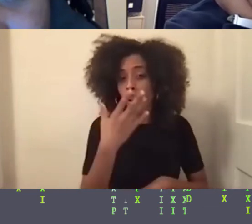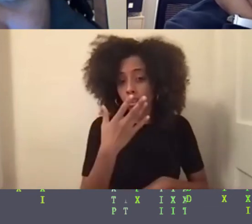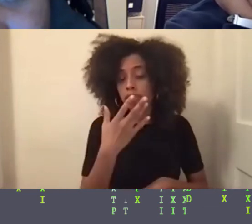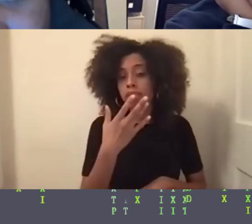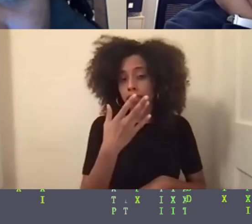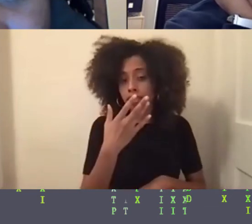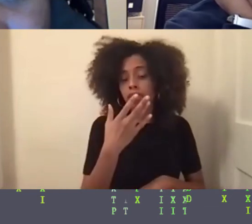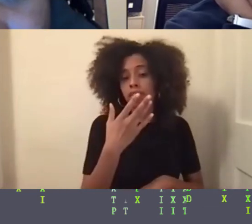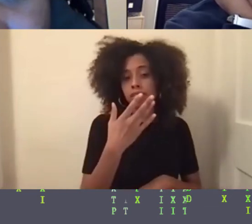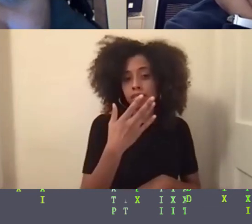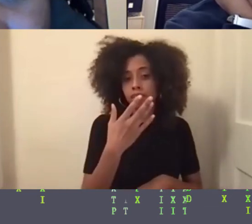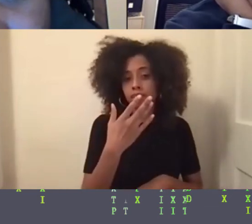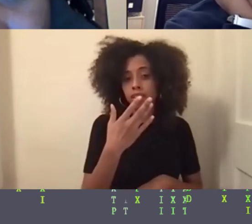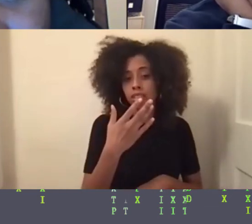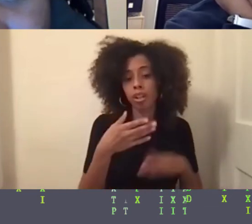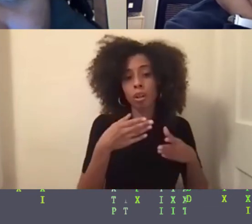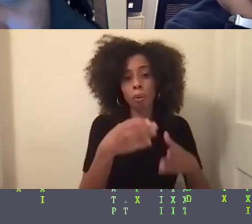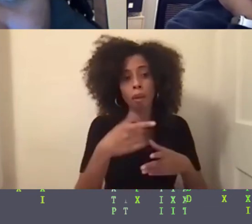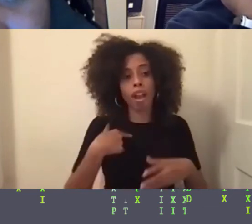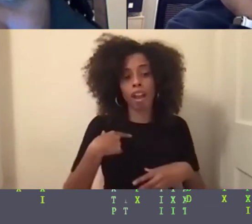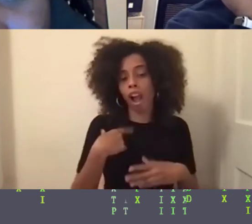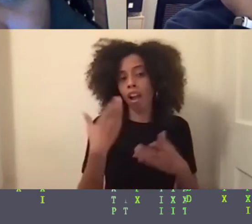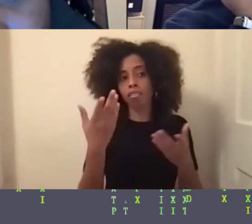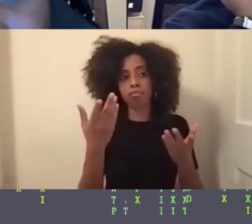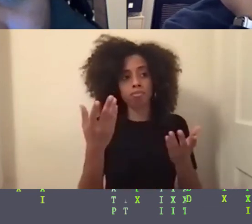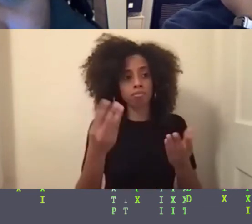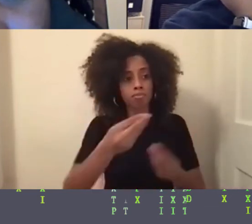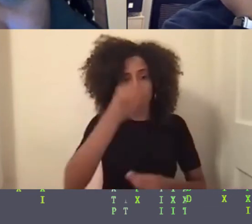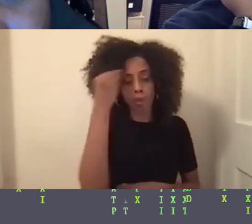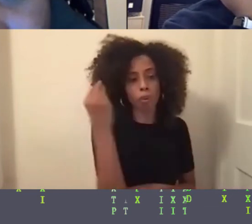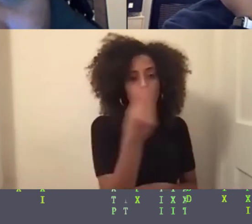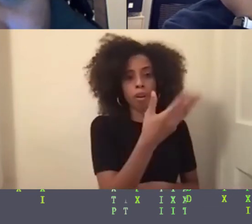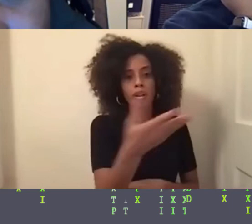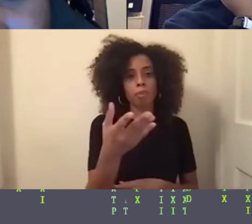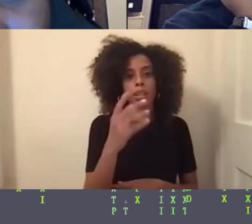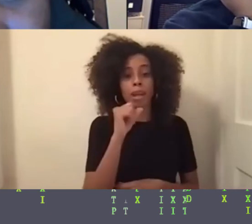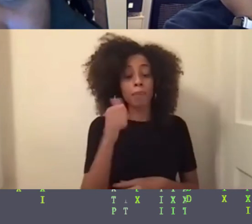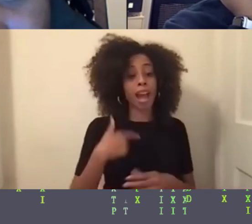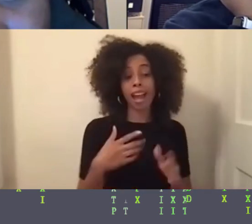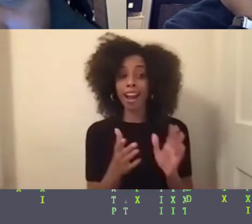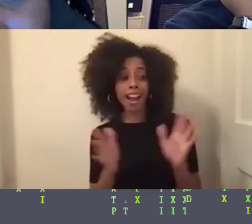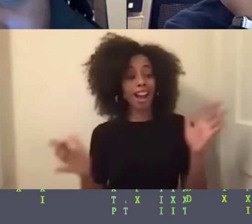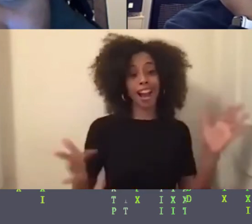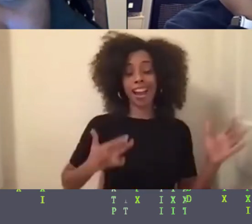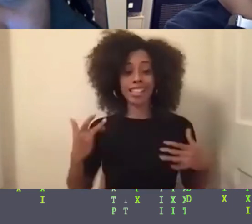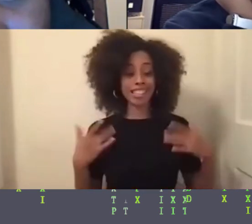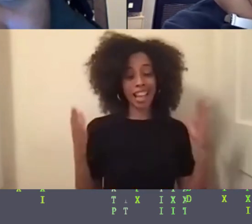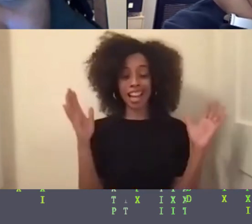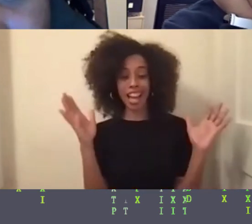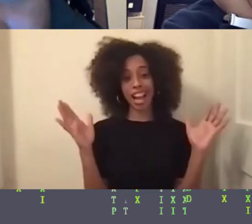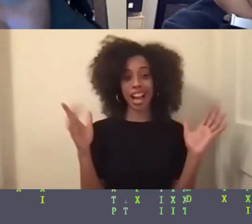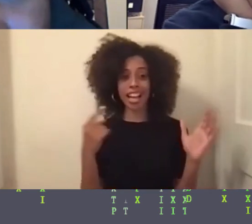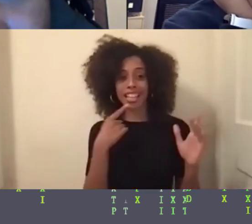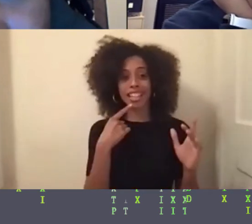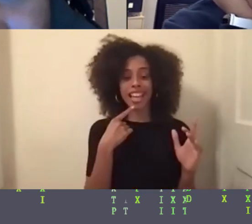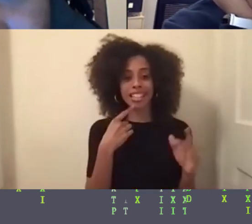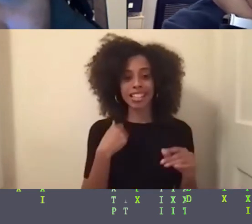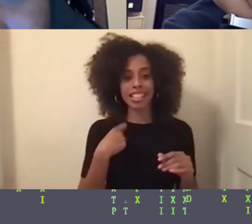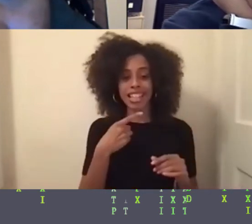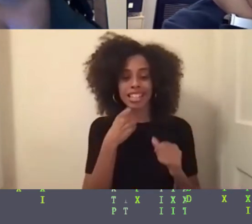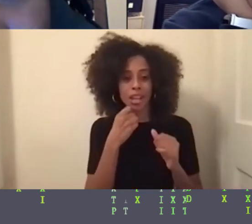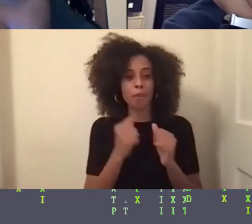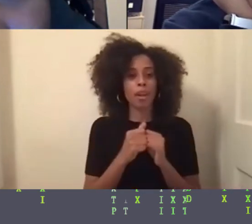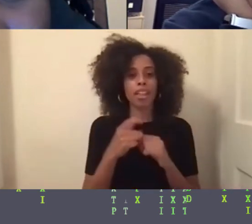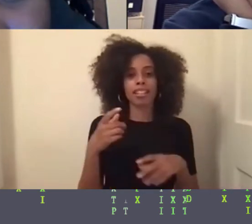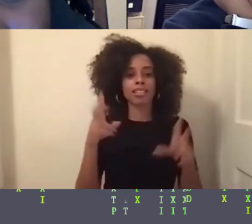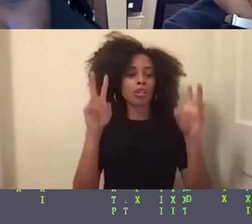way in which I deliver material is not really that happy go lucky. Like, oh, yes, I like to say with a side of milk, I usually